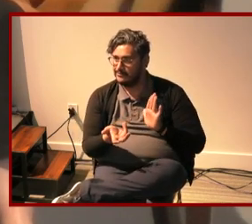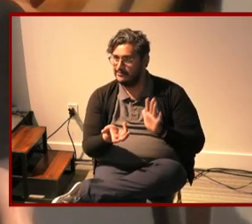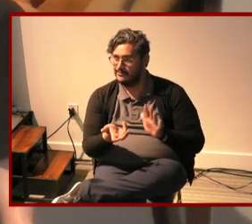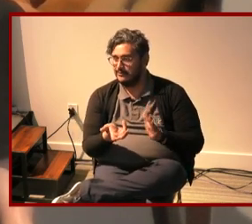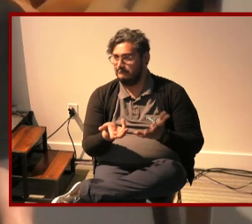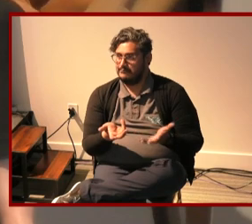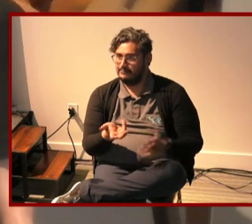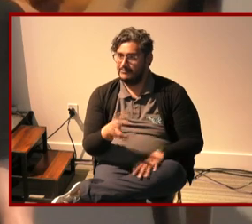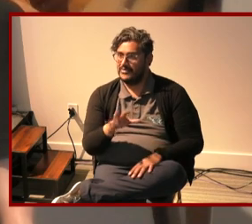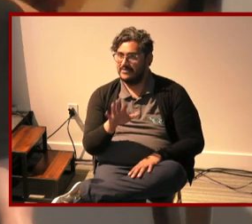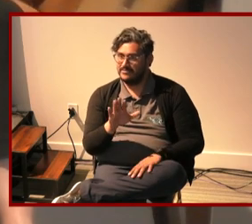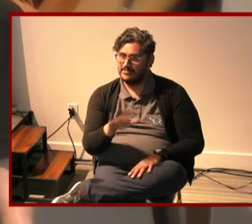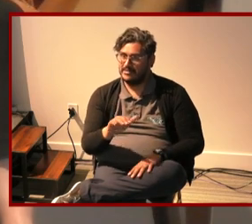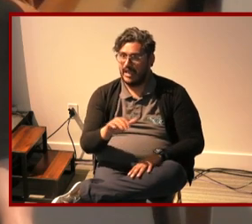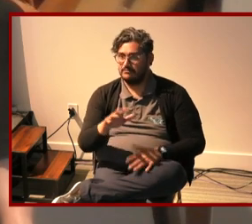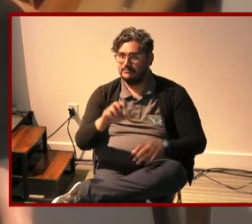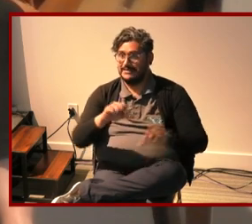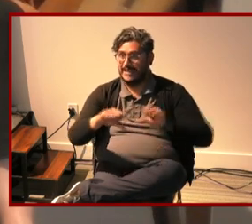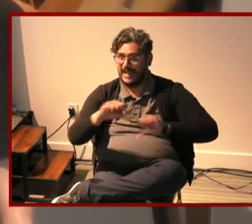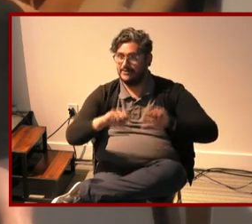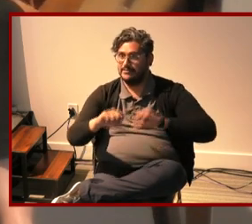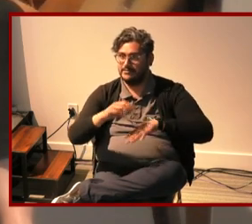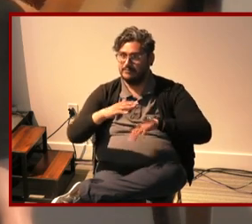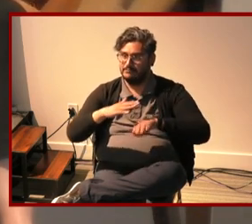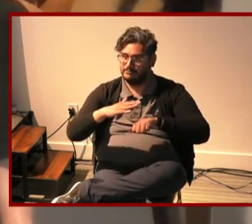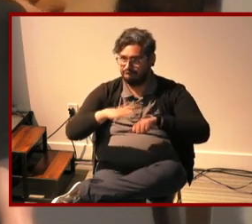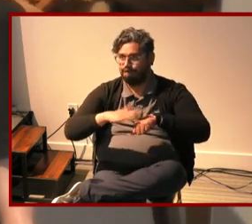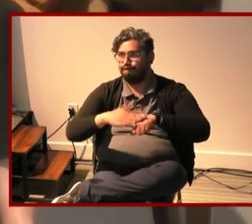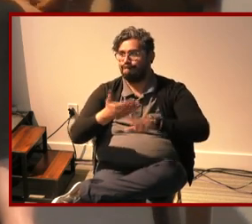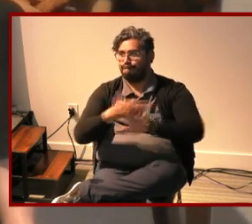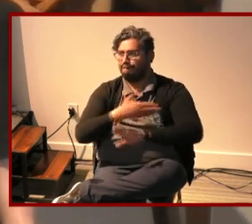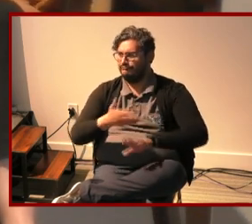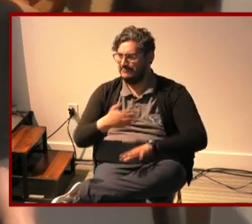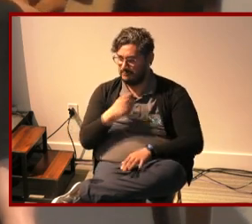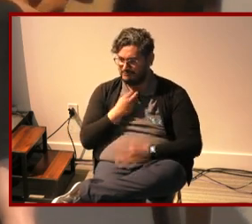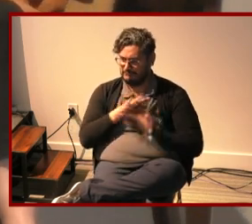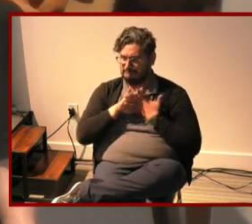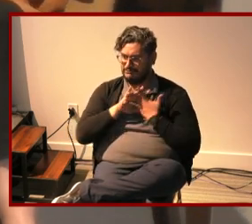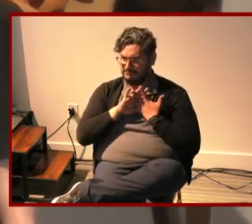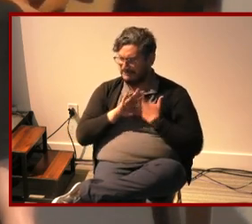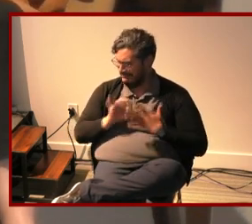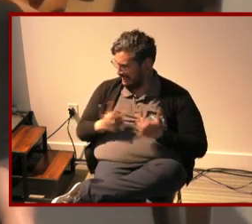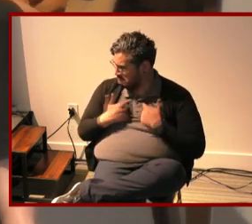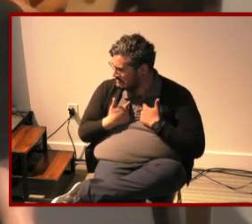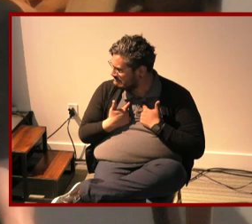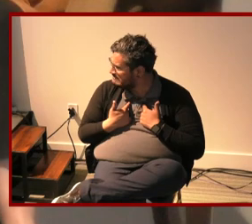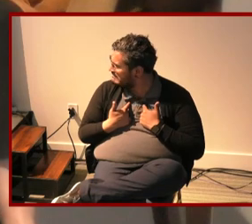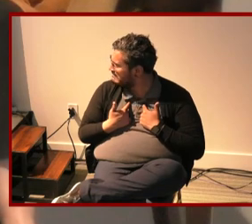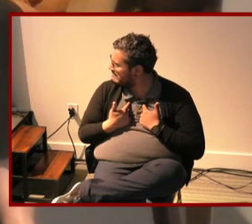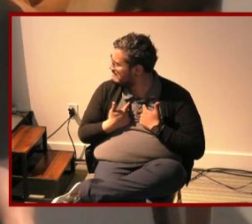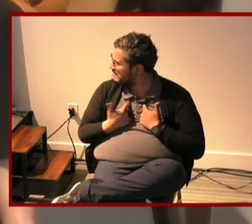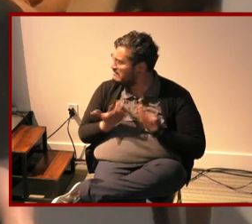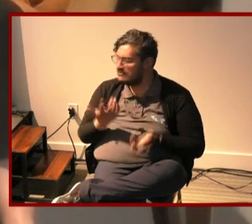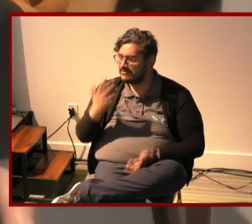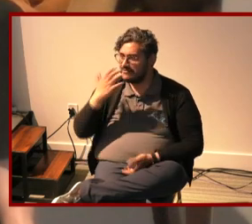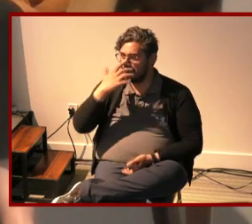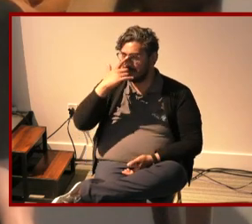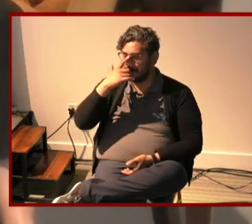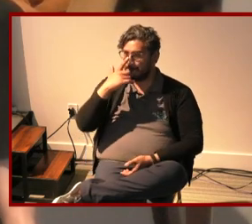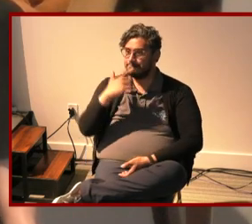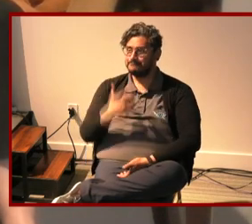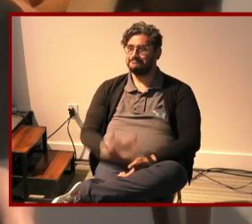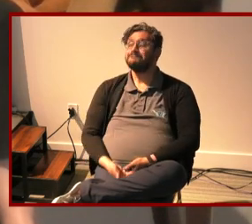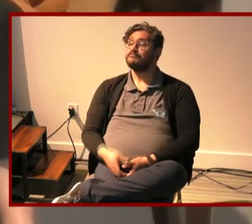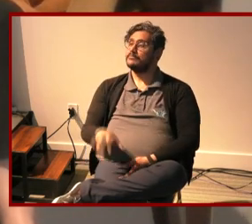a normal abnormality it must be me is it me i mean what's fascinating to me